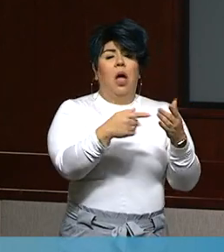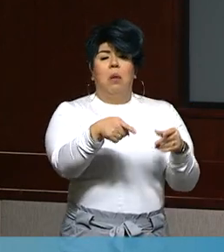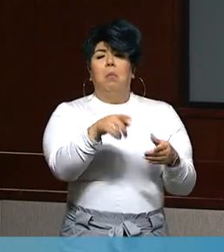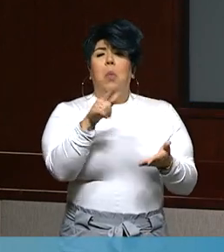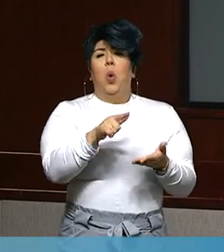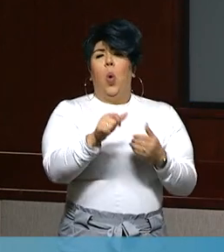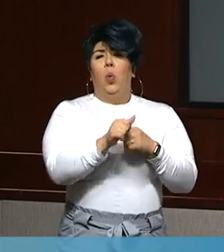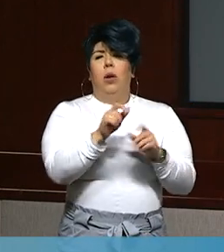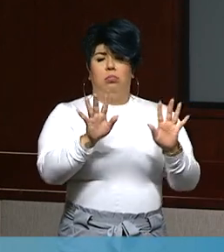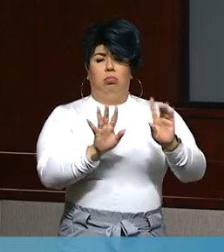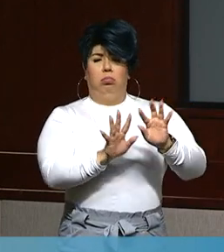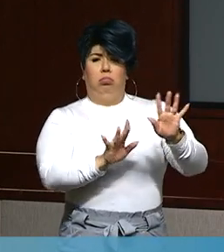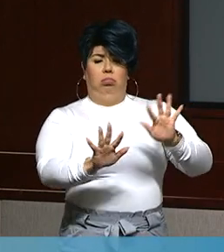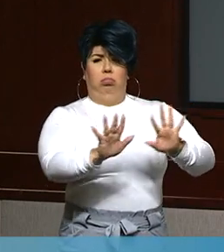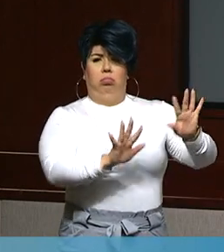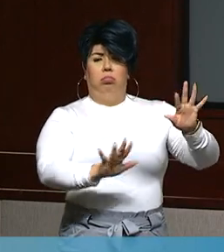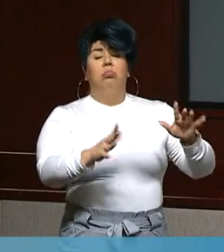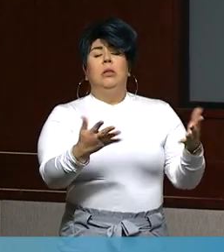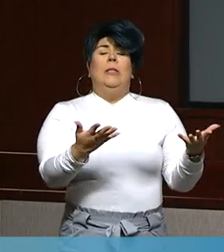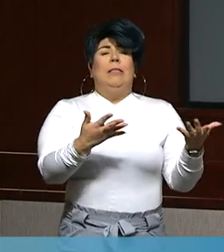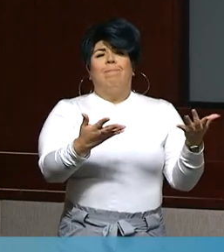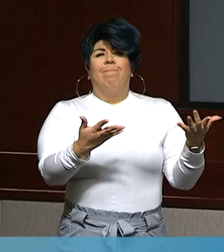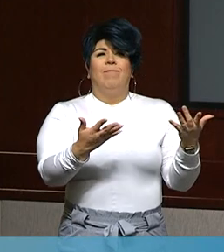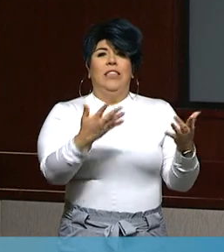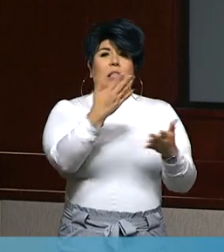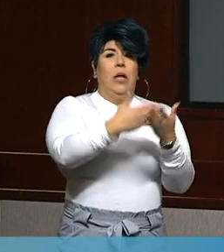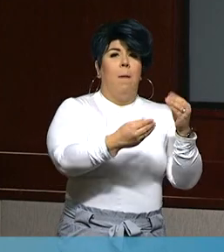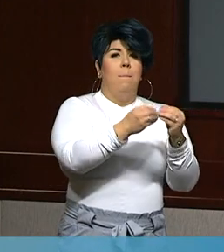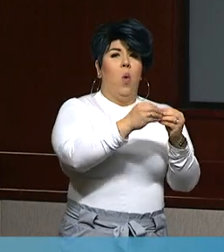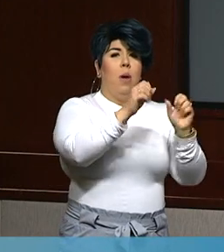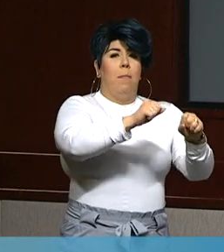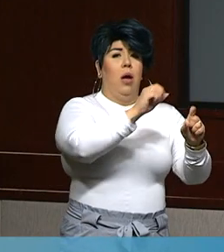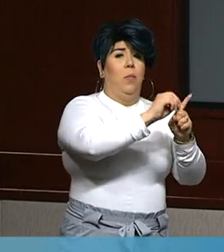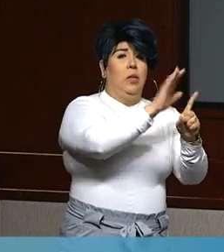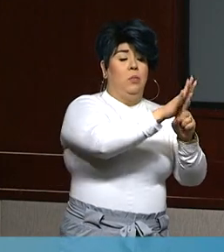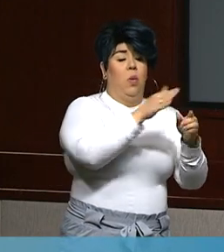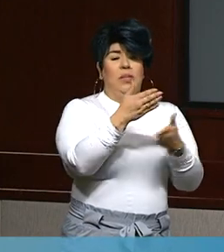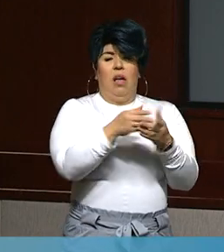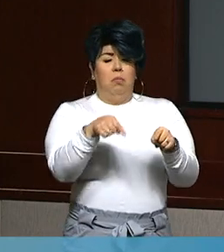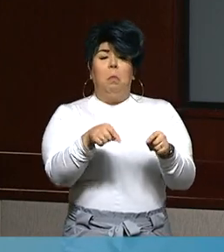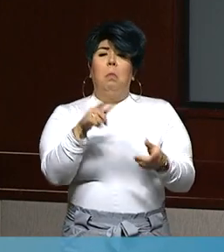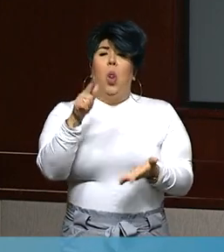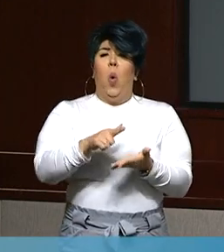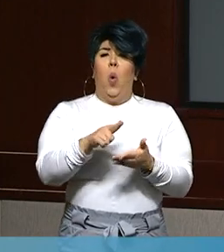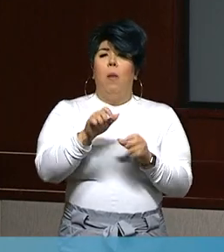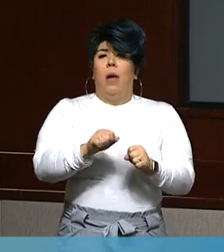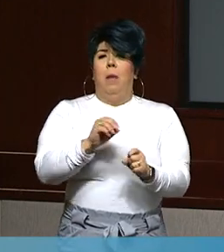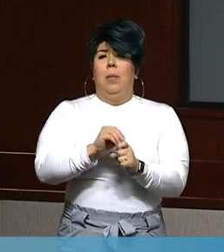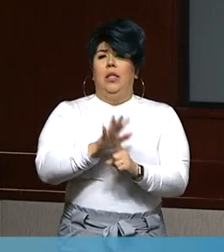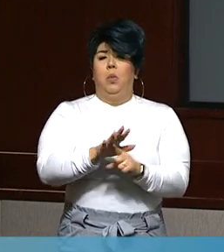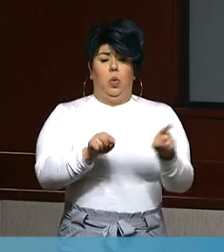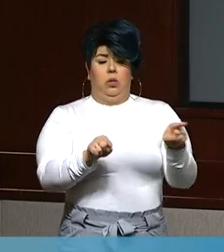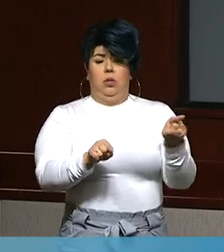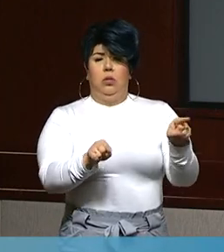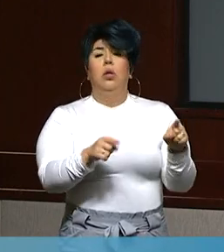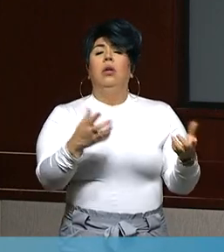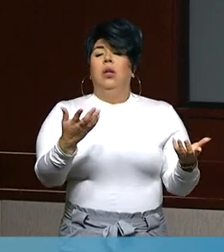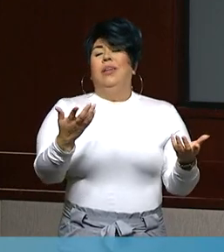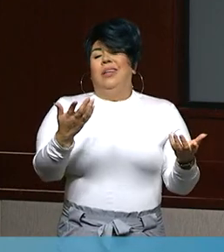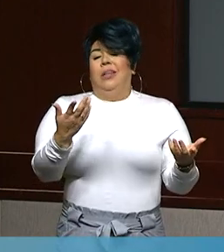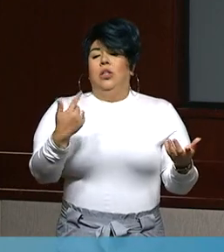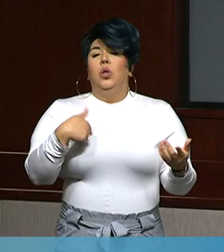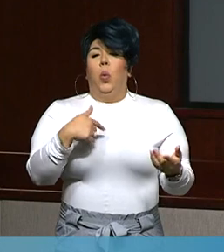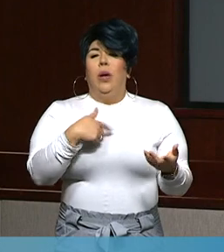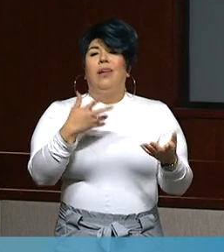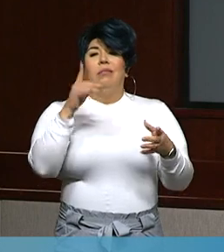contact with people who may have COVID and being exposed. So within each of these organizations that we are working with to vaccinate their staff, we